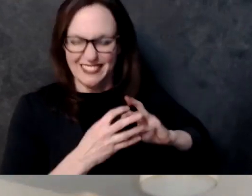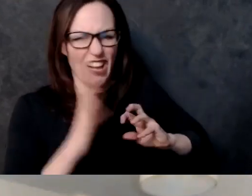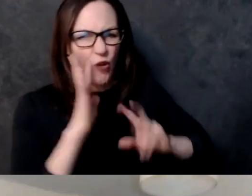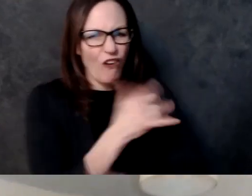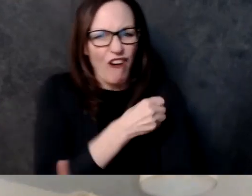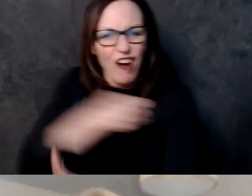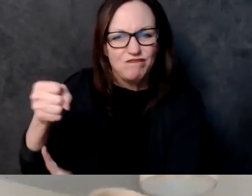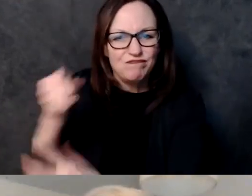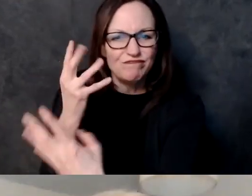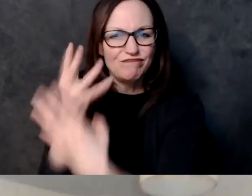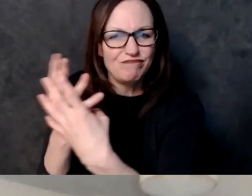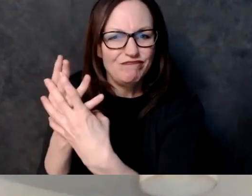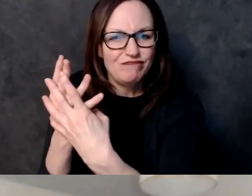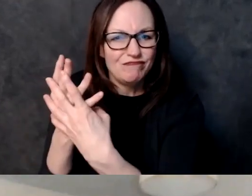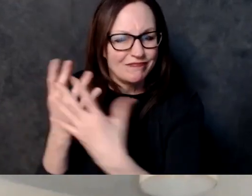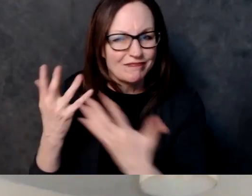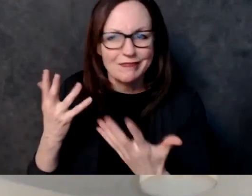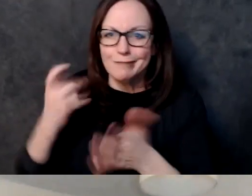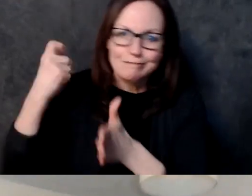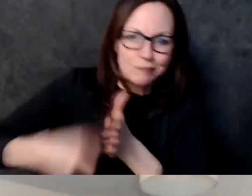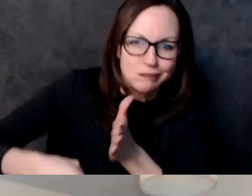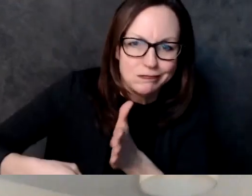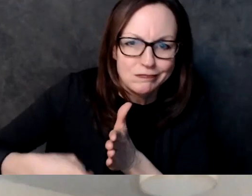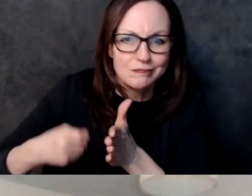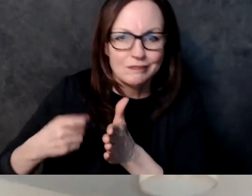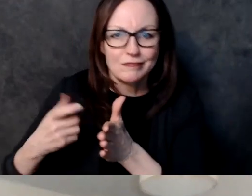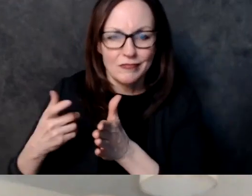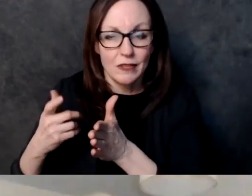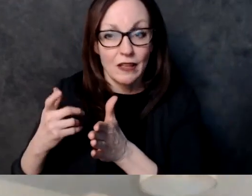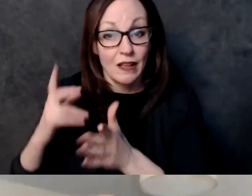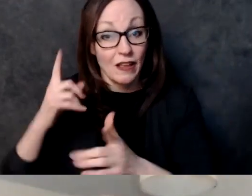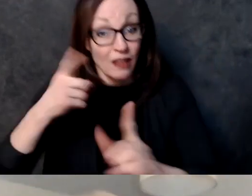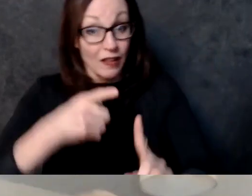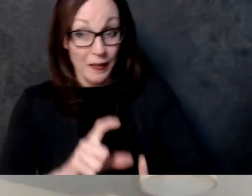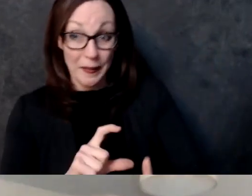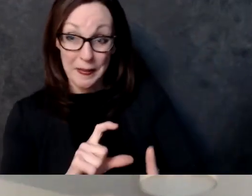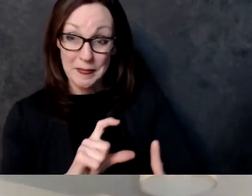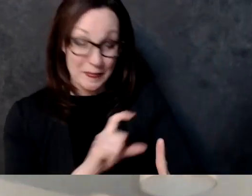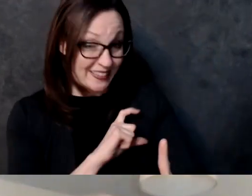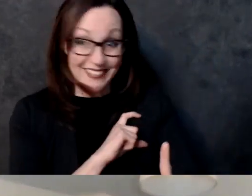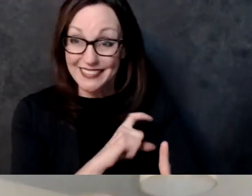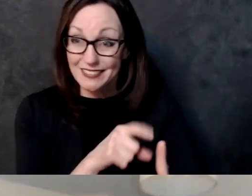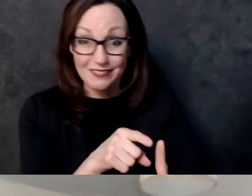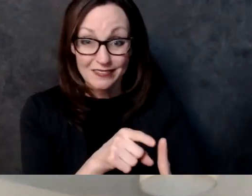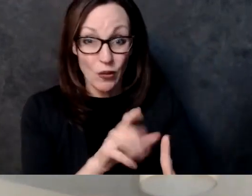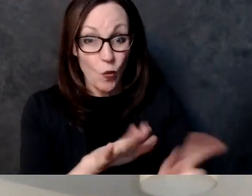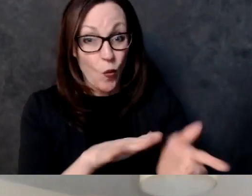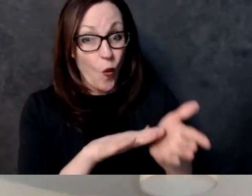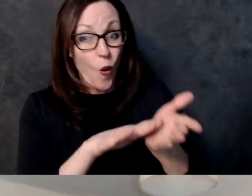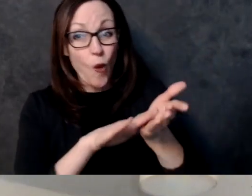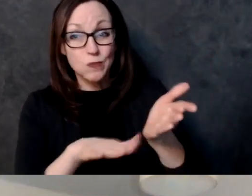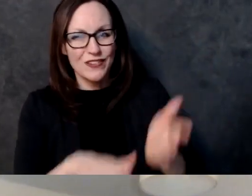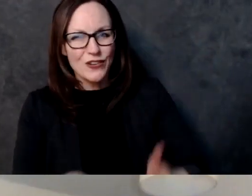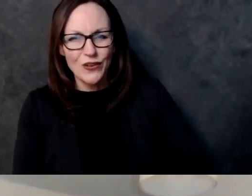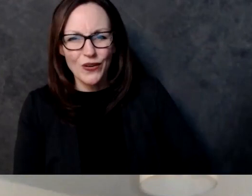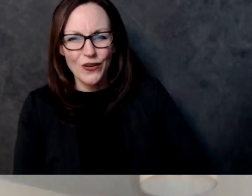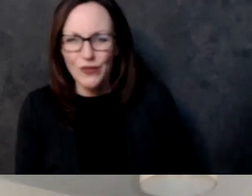to be safety in like their program and you know if you have someone who's in need and you know they're supposed to be helpers and stuff like that or whatever to treat a nine-year